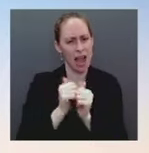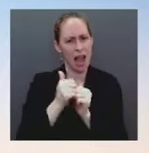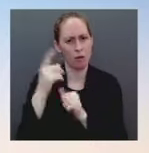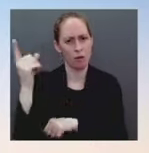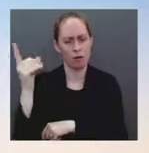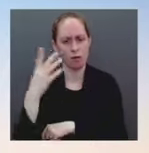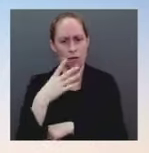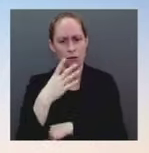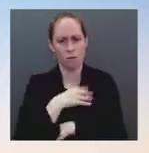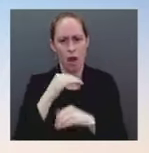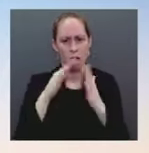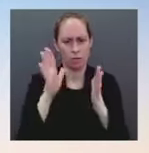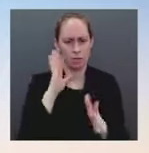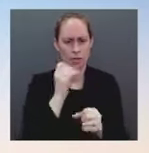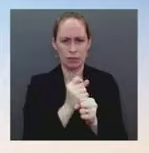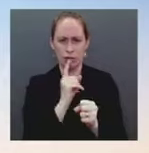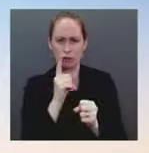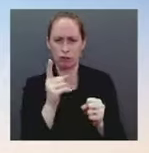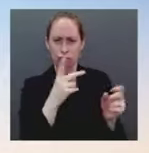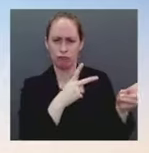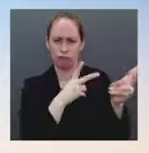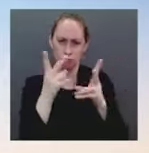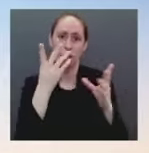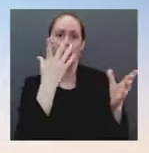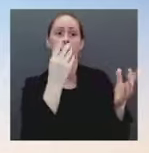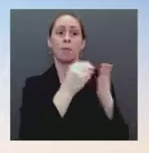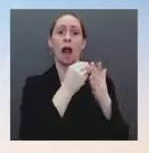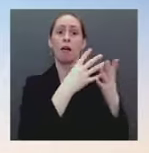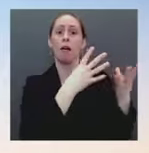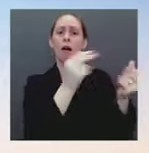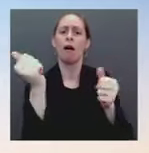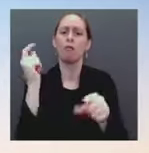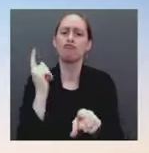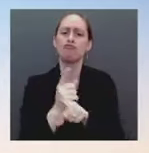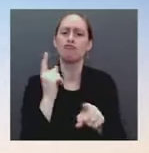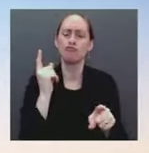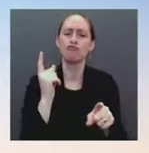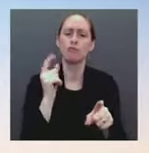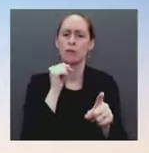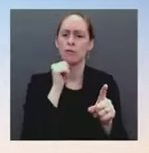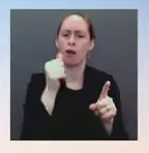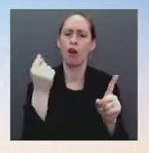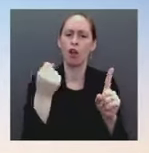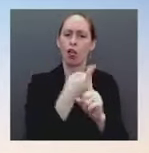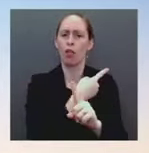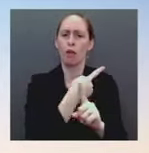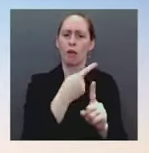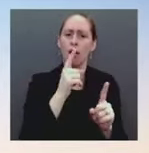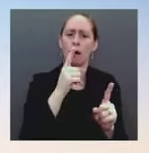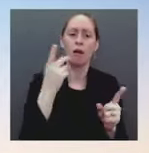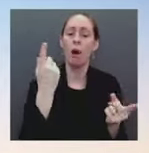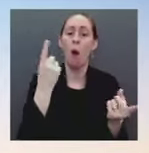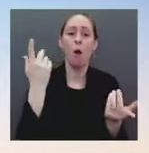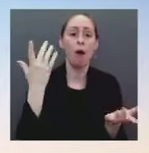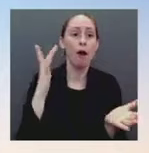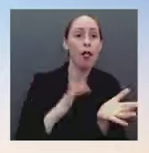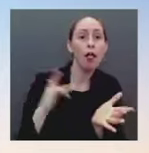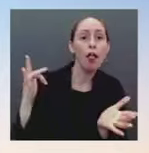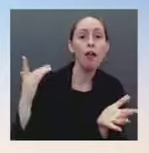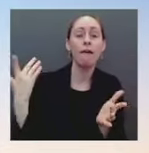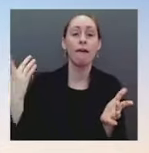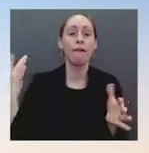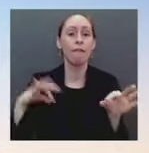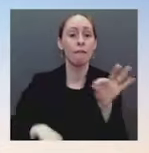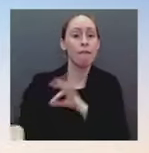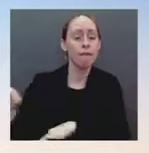Sure. You mean to avoid waste, fraud, and abuse, or to... with waste, fraud, and abuse, but, you know, given that states will have a lot of discretion on how these funds are spent,